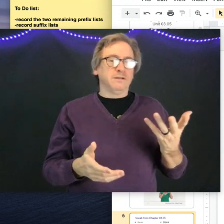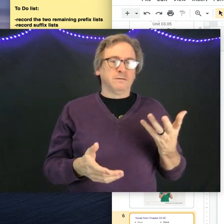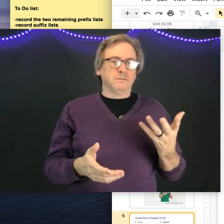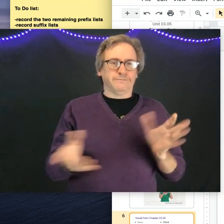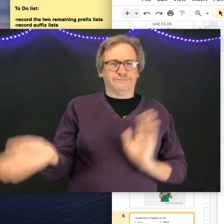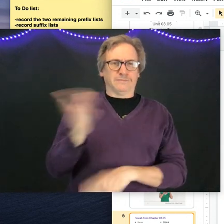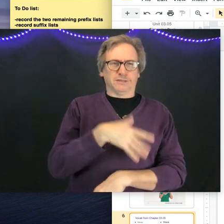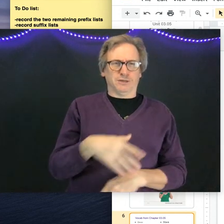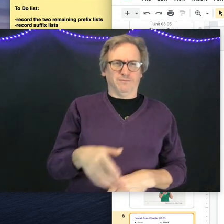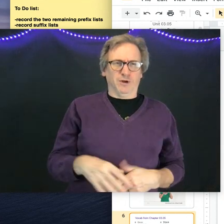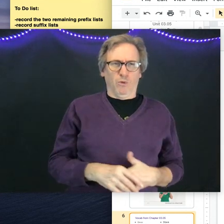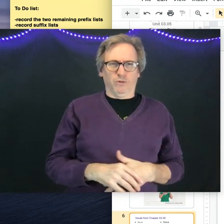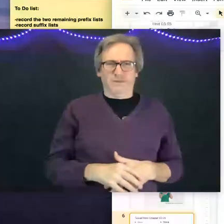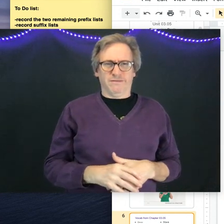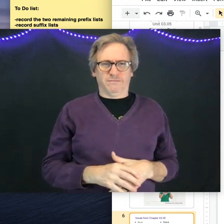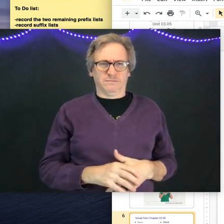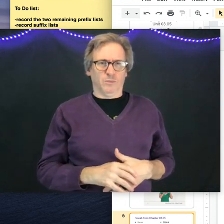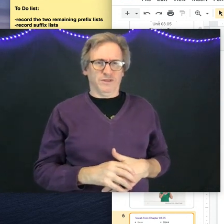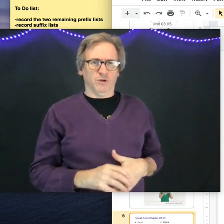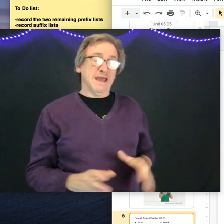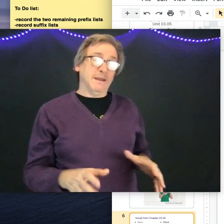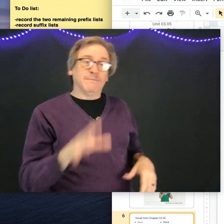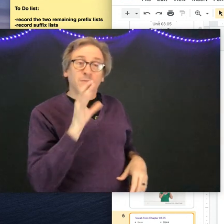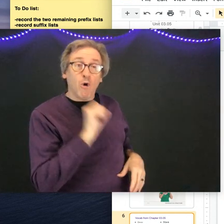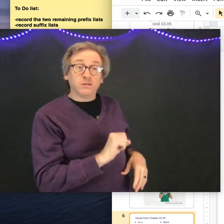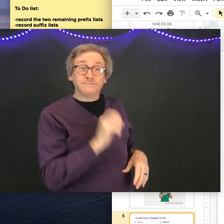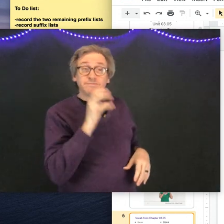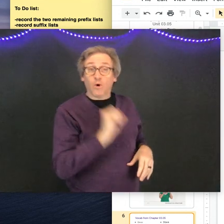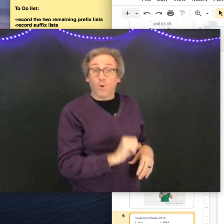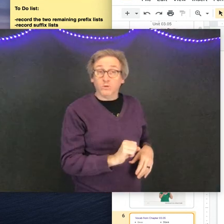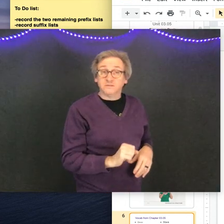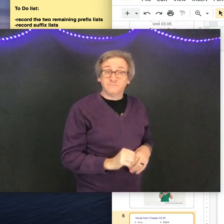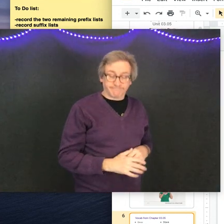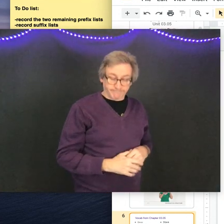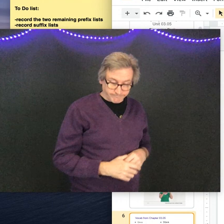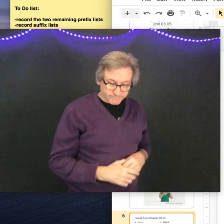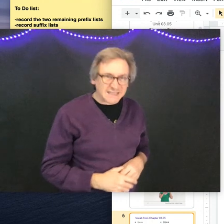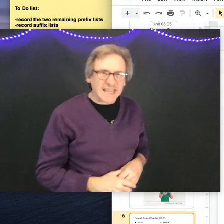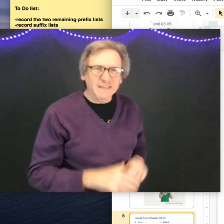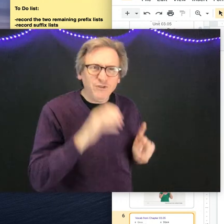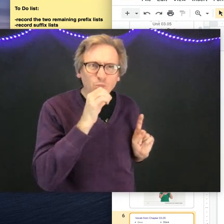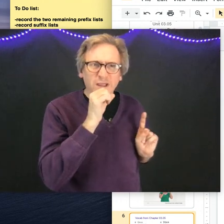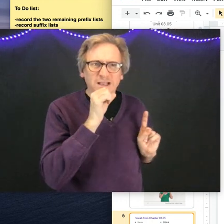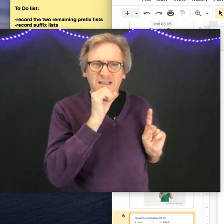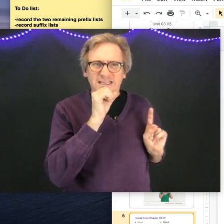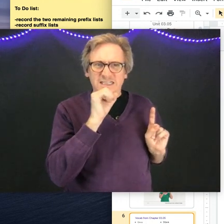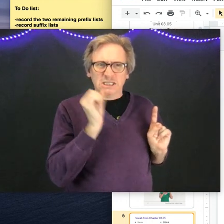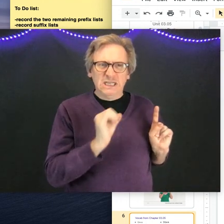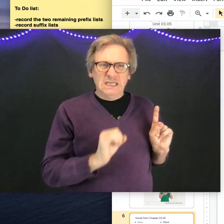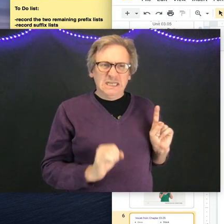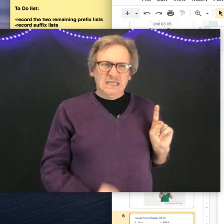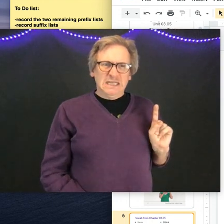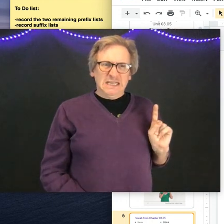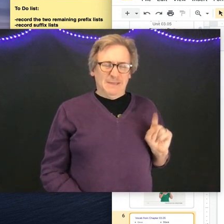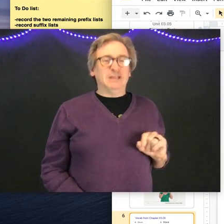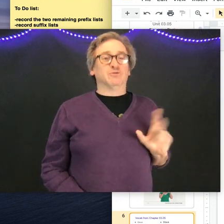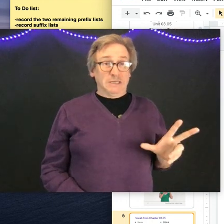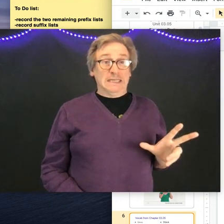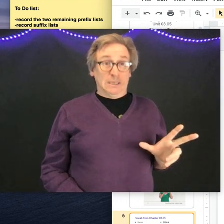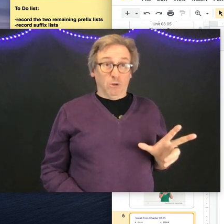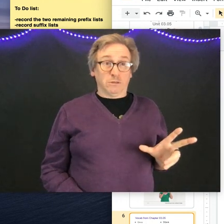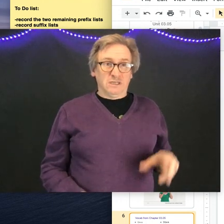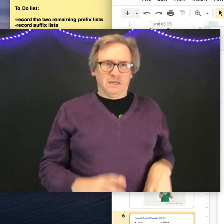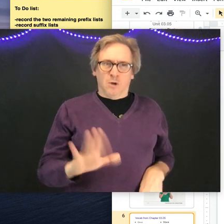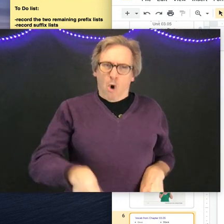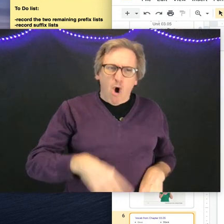And I should have put old with you. Anyway. Old. Old. If you wiggle it like this, it means